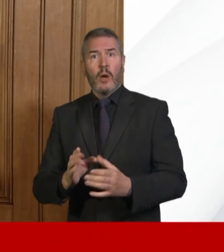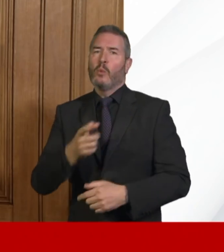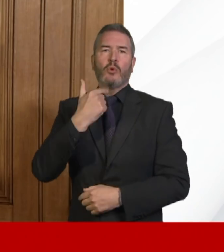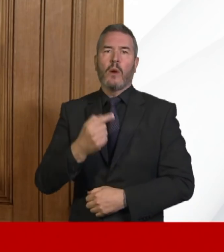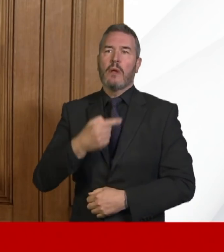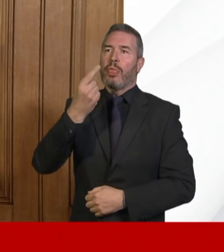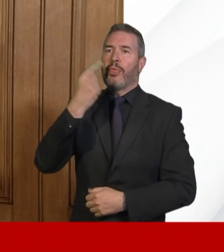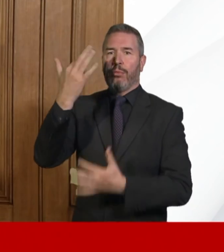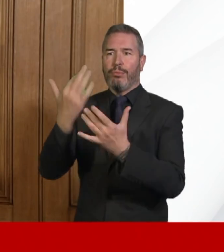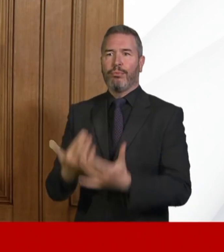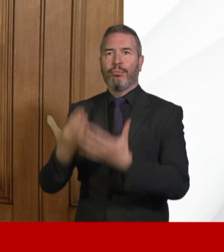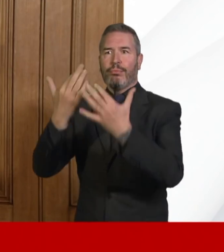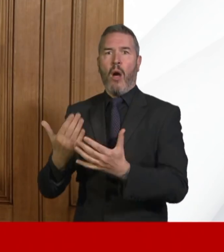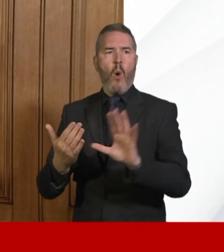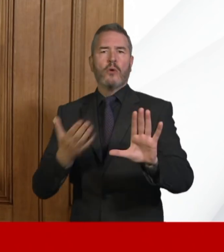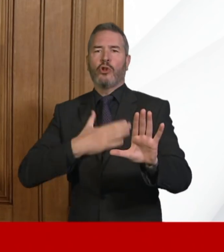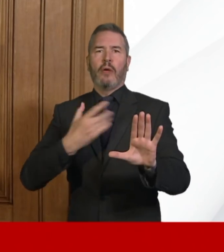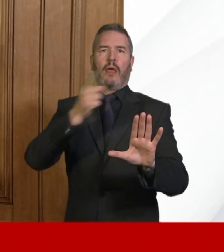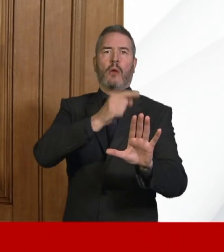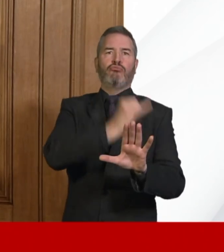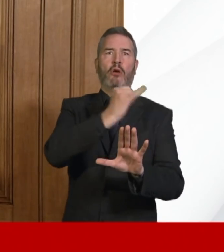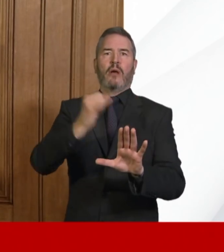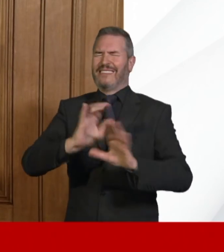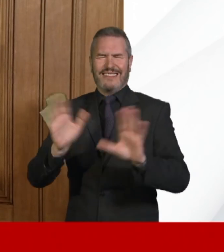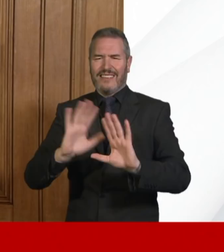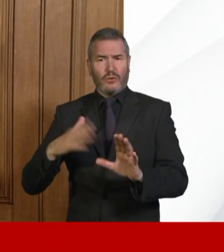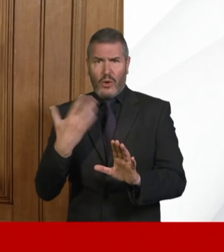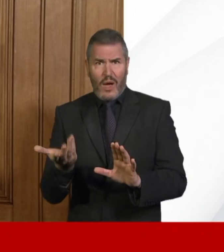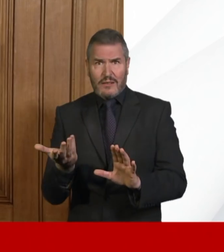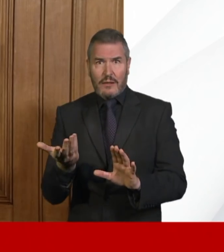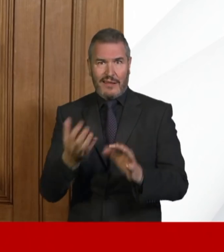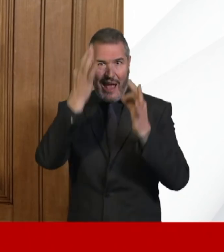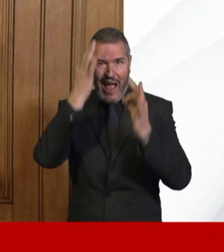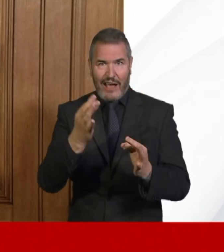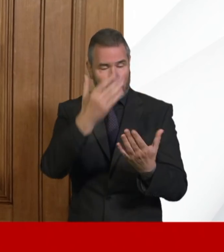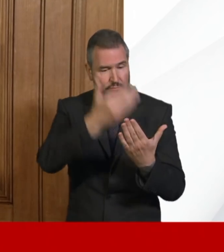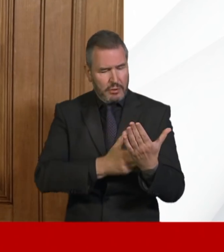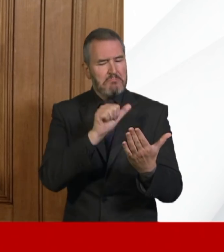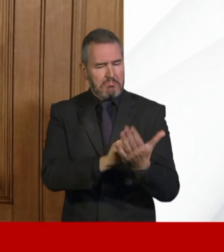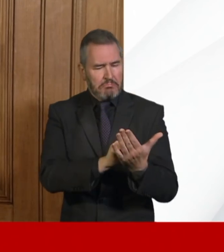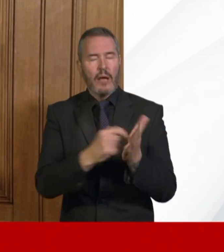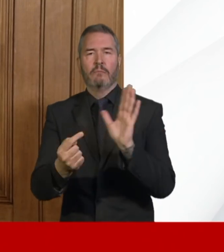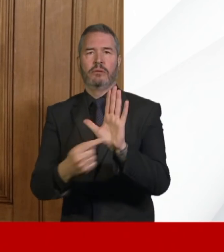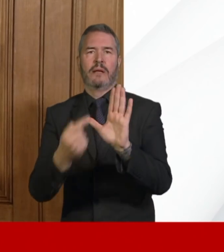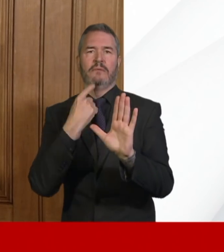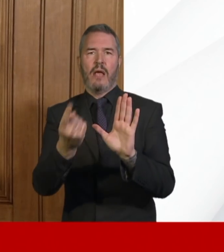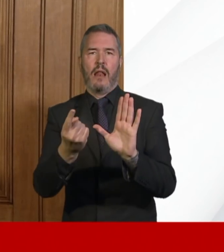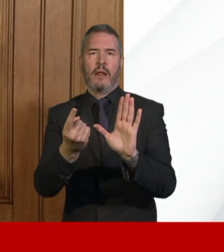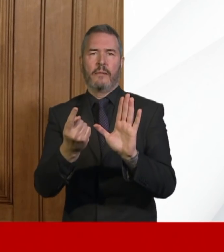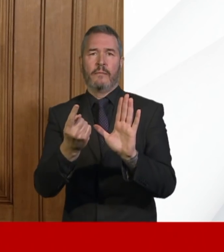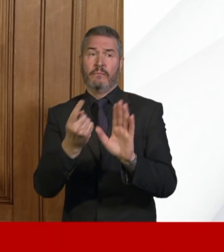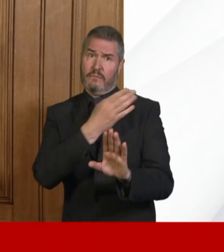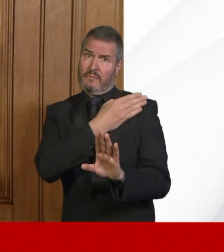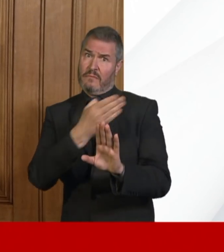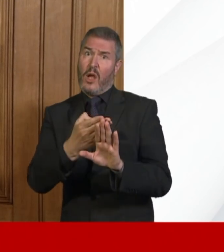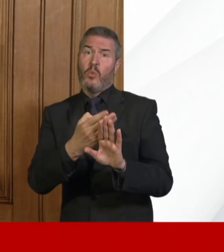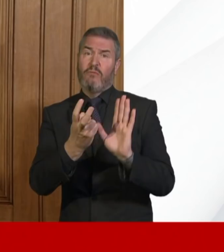misreporting data and then having to correct it. The public would not have confidence if we were doing that. And as we have had, sadly,